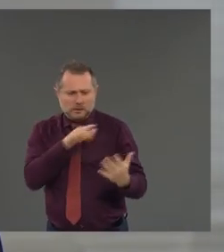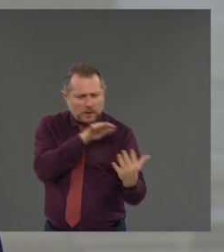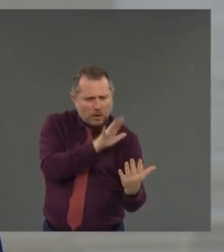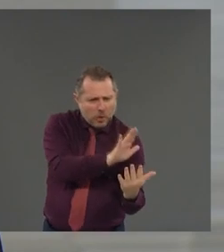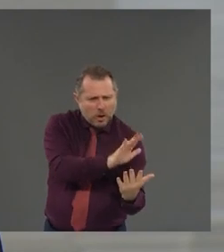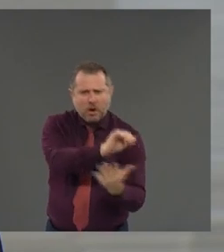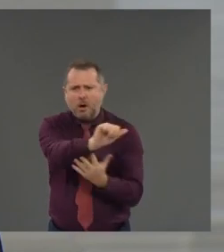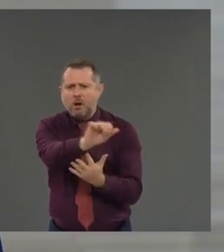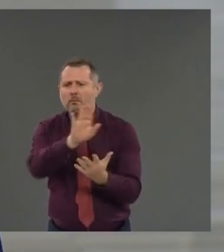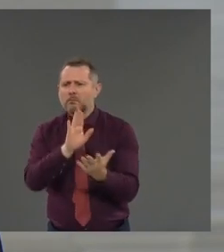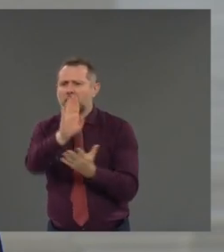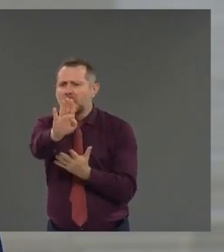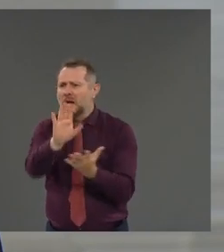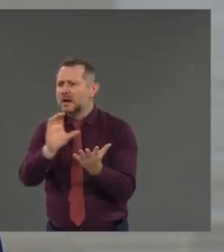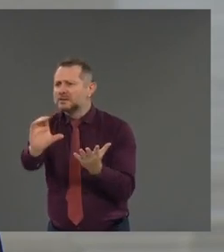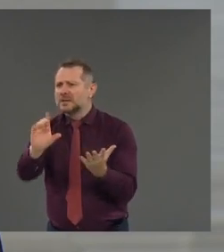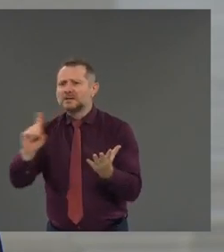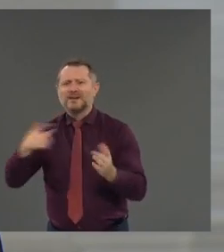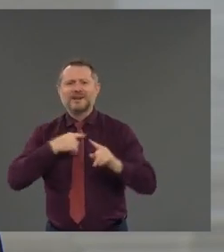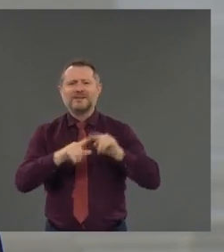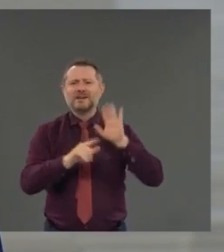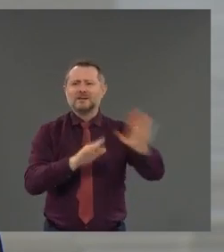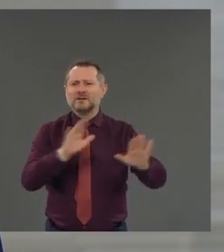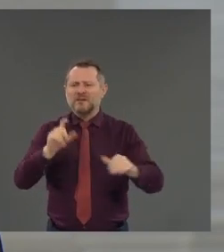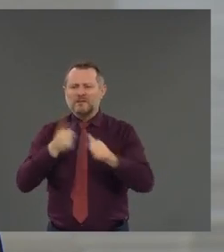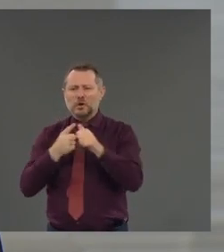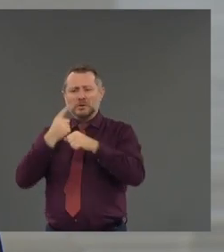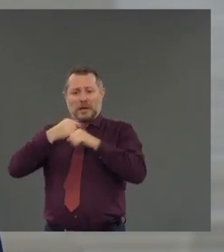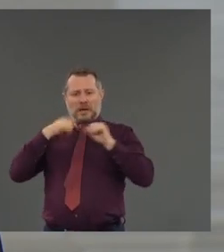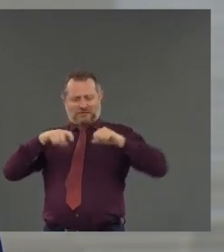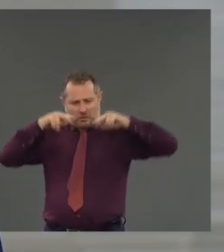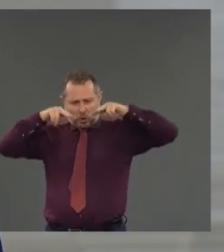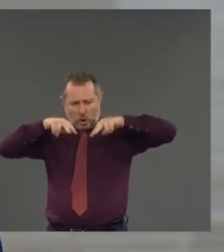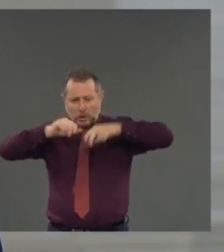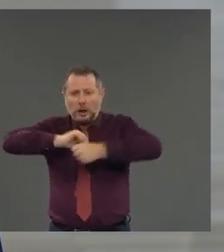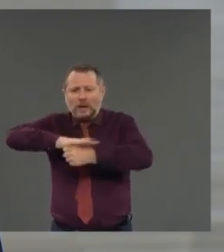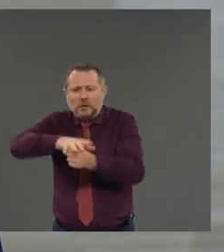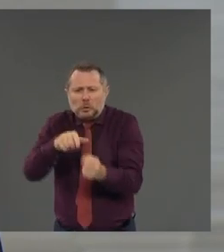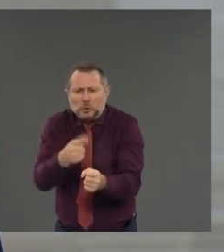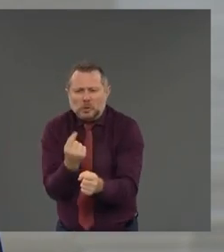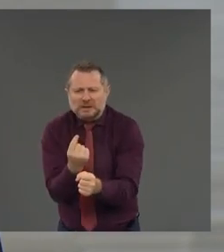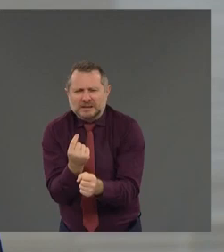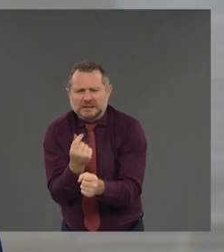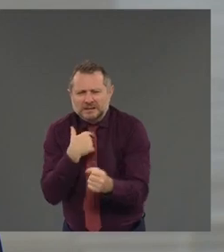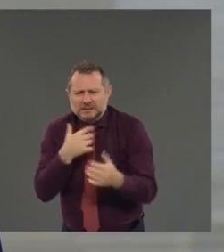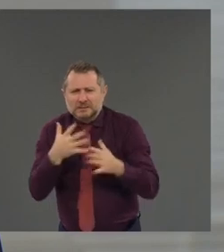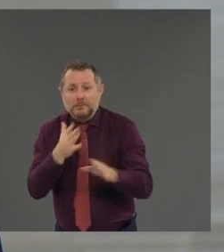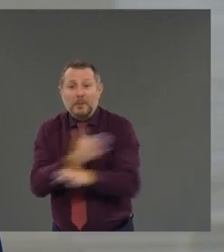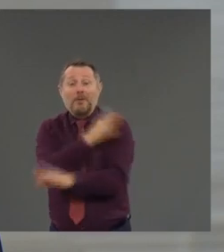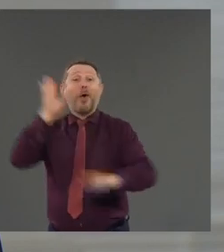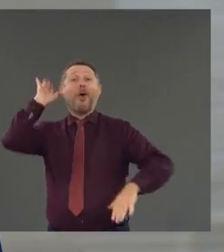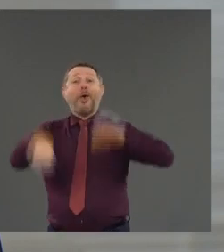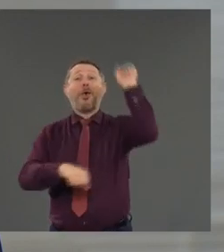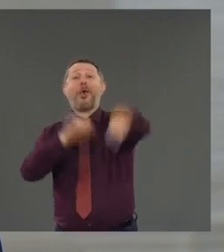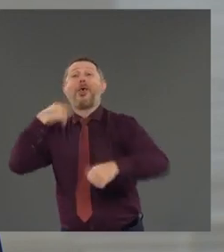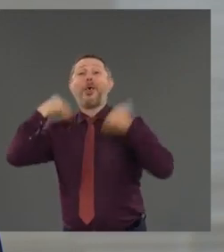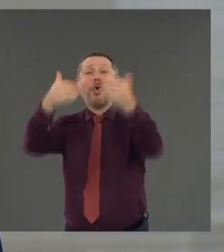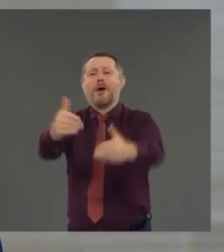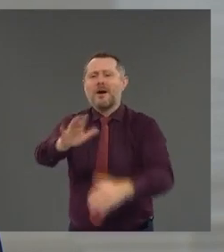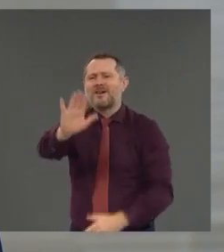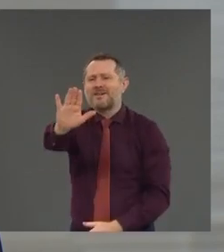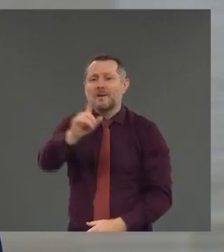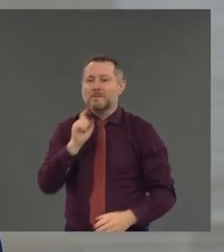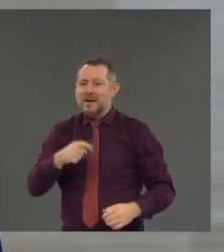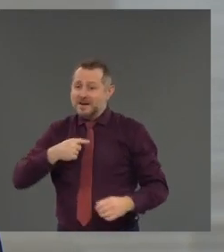gauge of where we are with the COVID virus before we make any decisions. Can you have different models across the state?